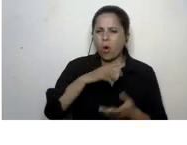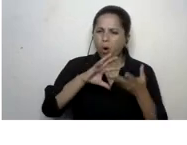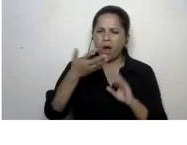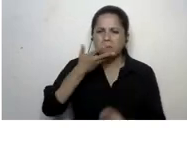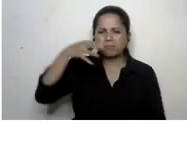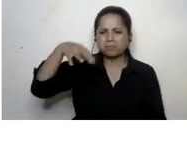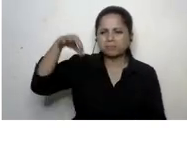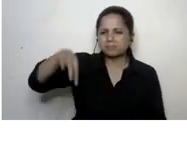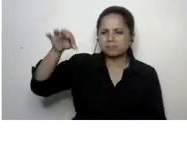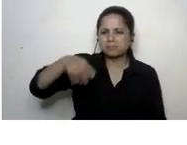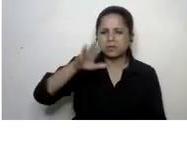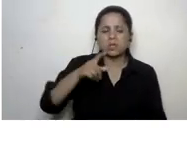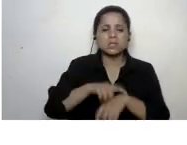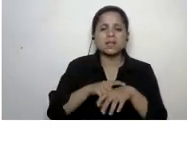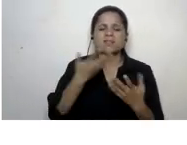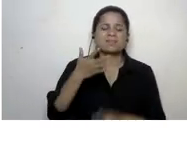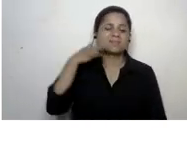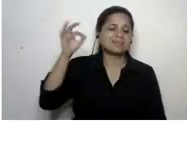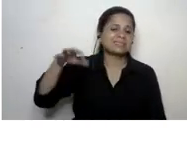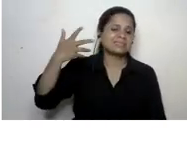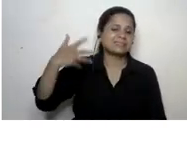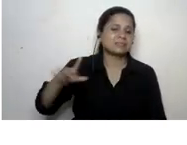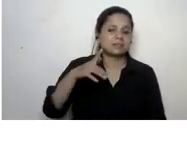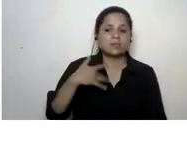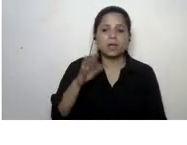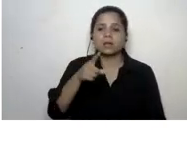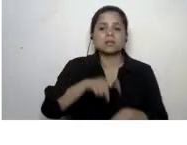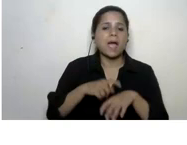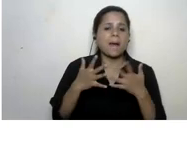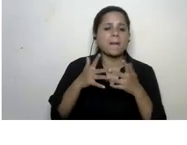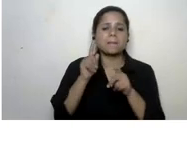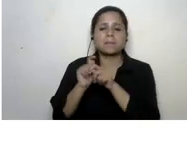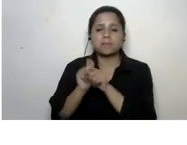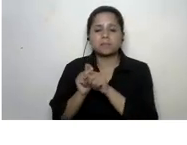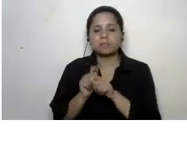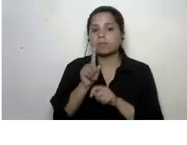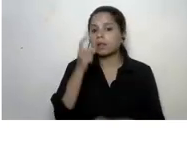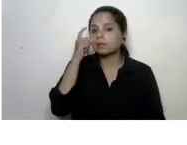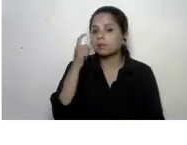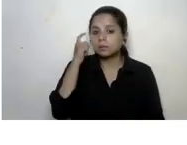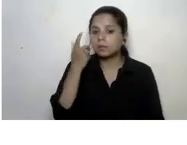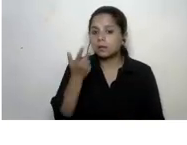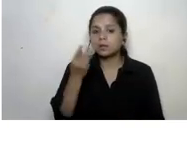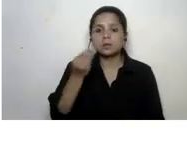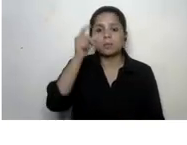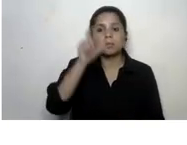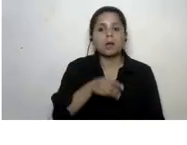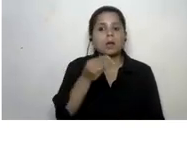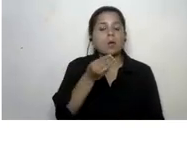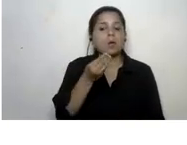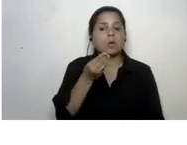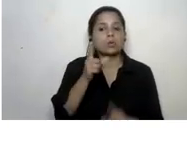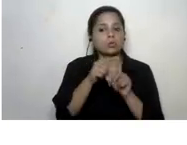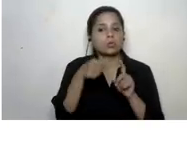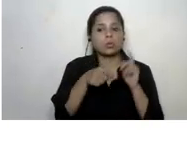very often you don't have the times or you just don't make the time to fix that leak now just think somebody has done this uh